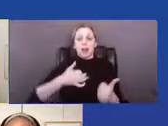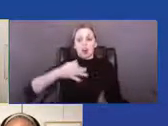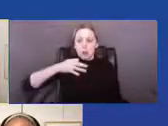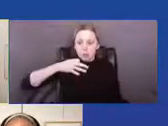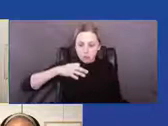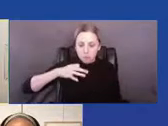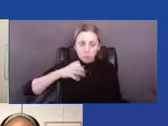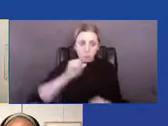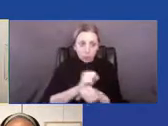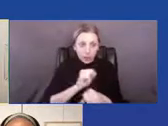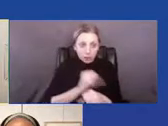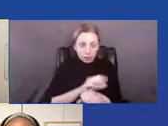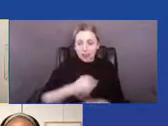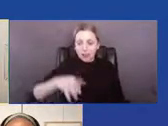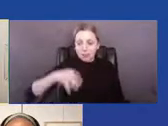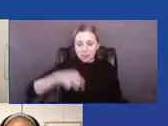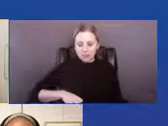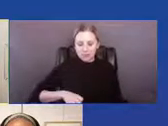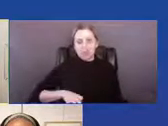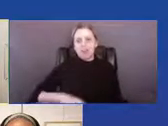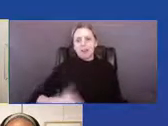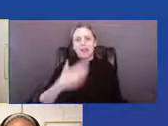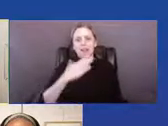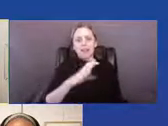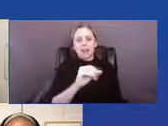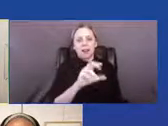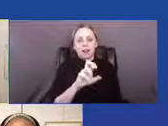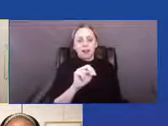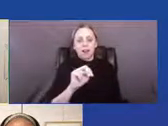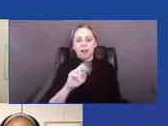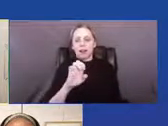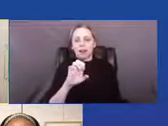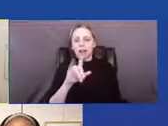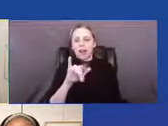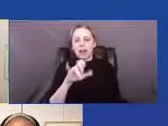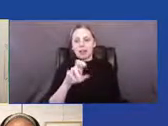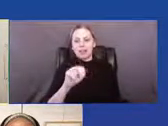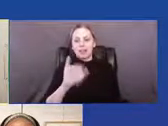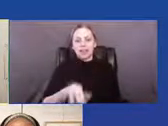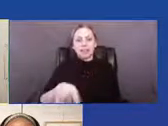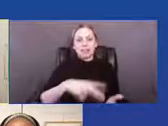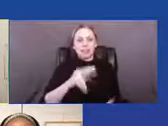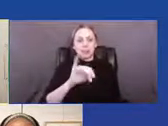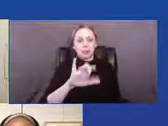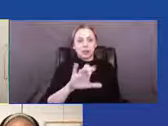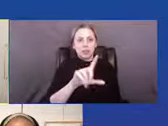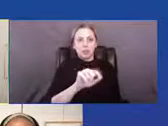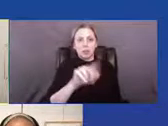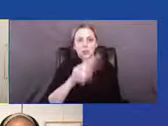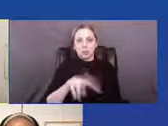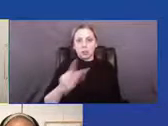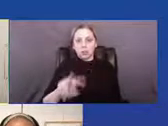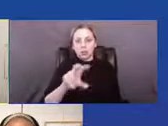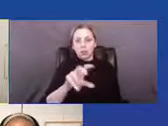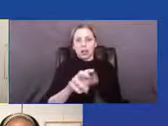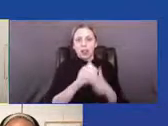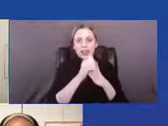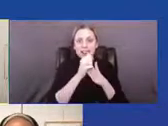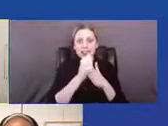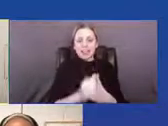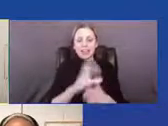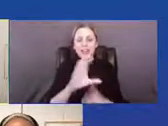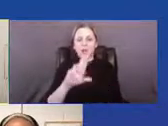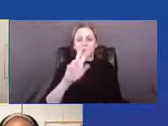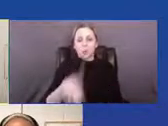We thank Khan Edison, who is Dance NYC's 2022 symposium lead corporate